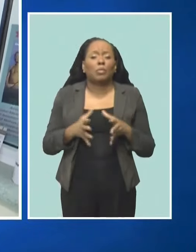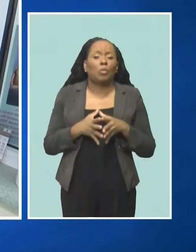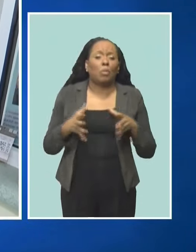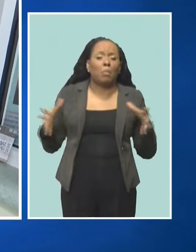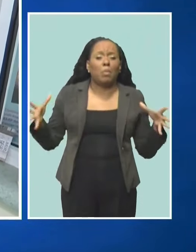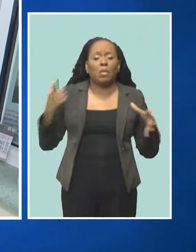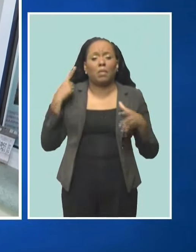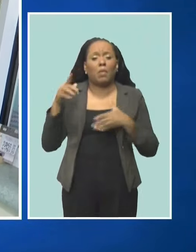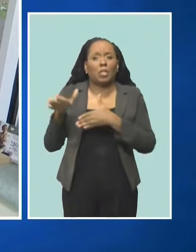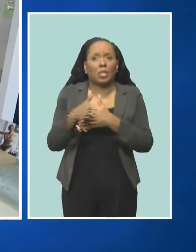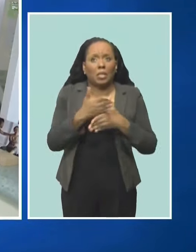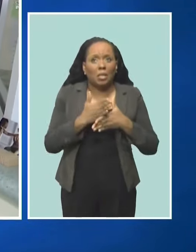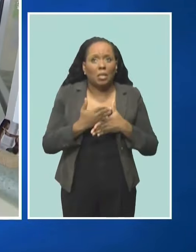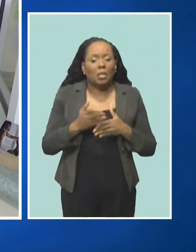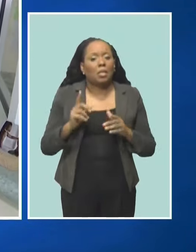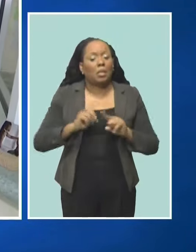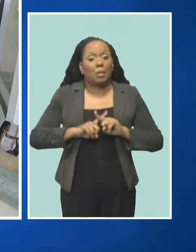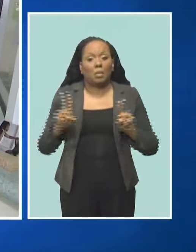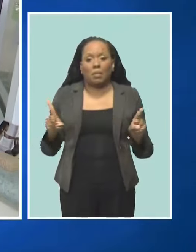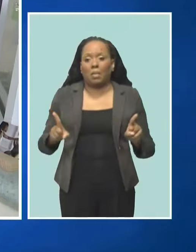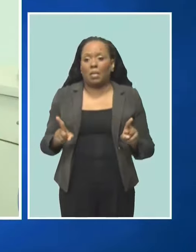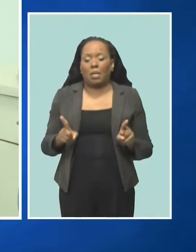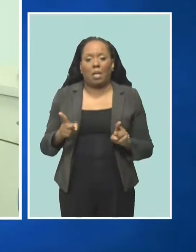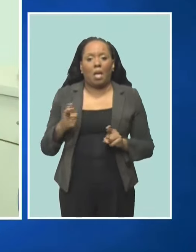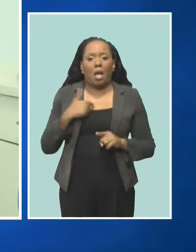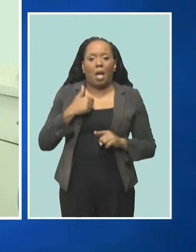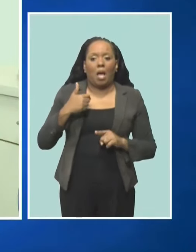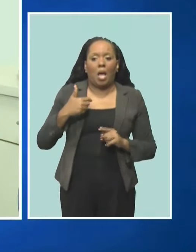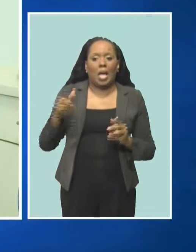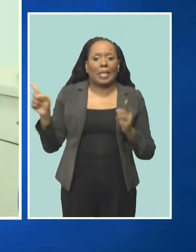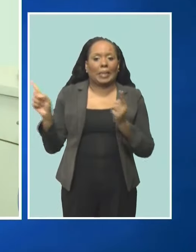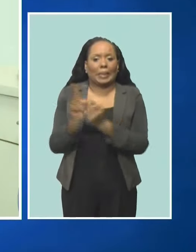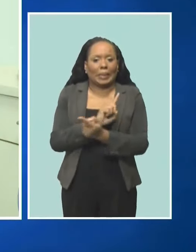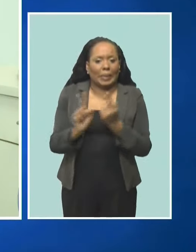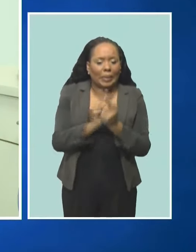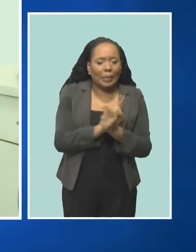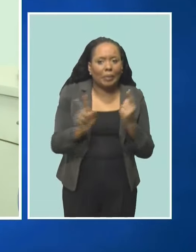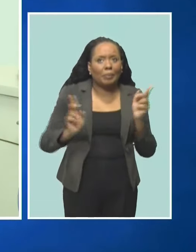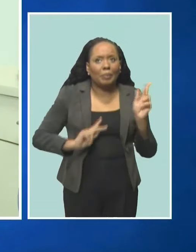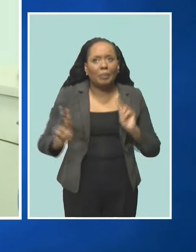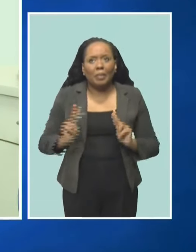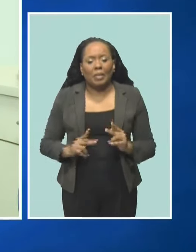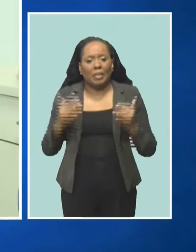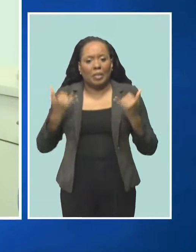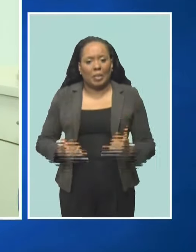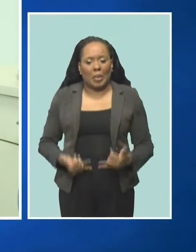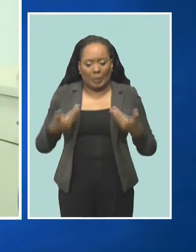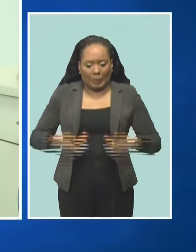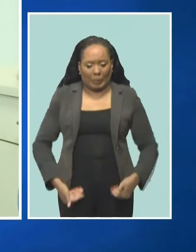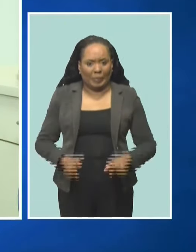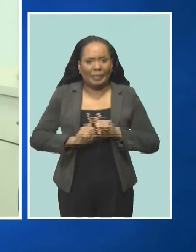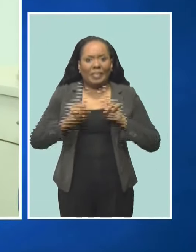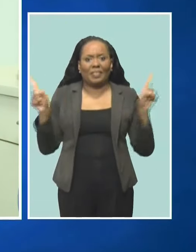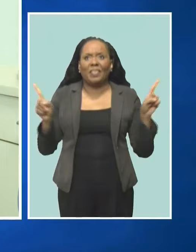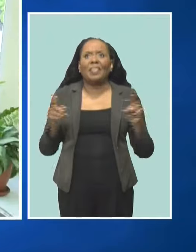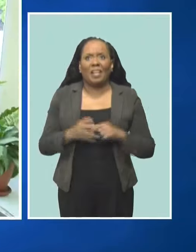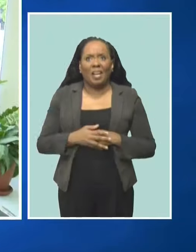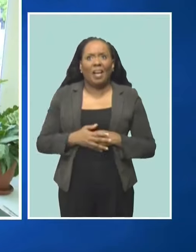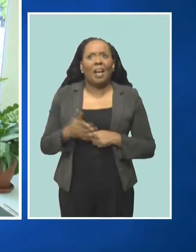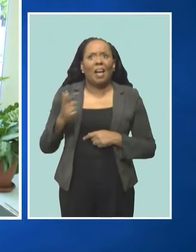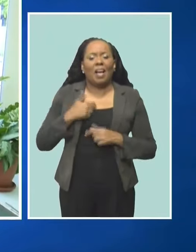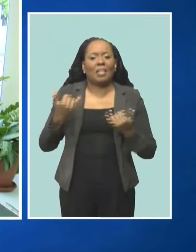wouldn't have met the people that I have met today. I wouldn't be the person that I am and I wouldn't be a part of the society.